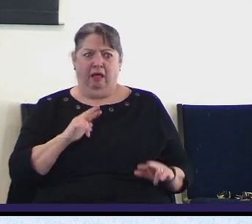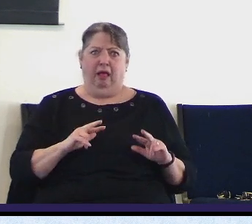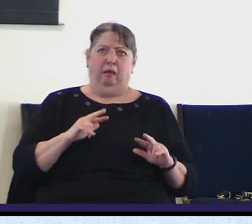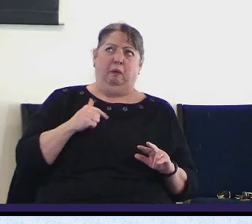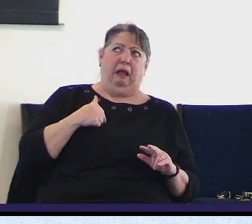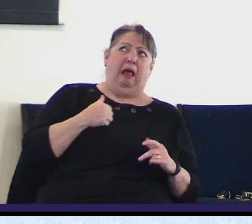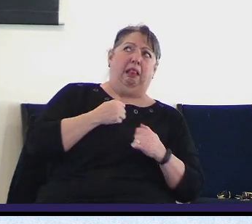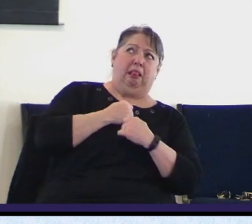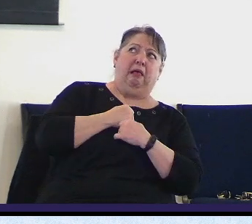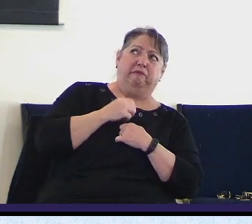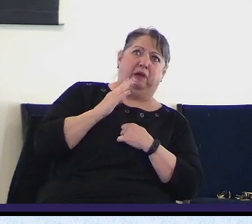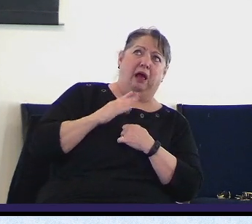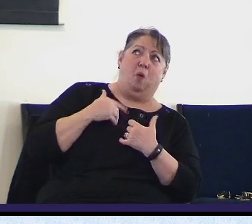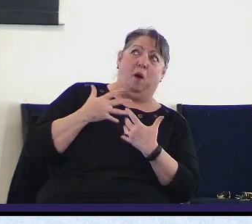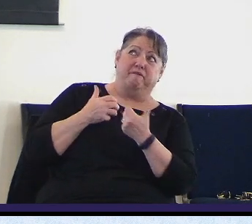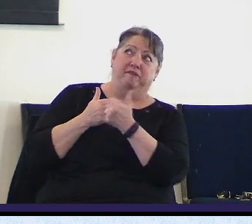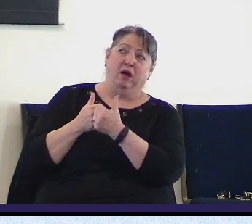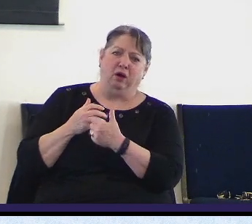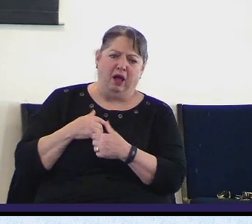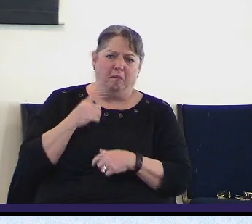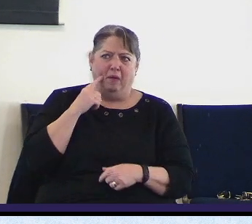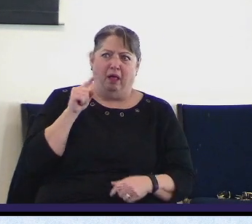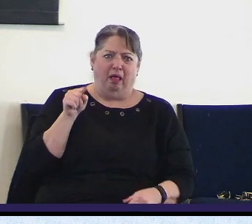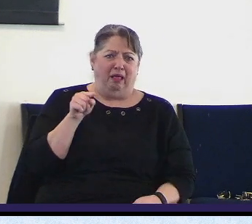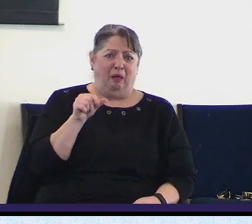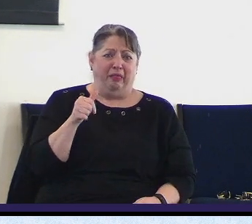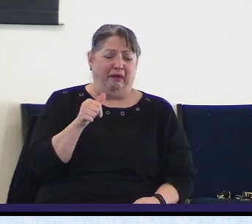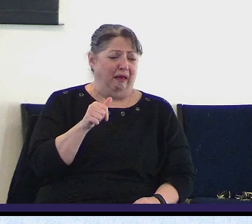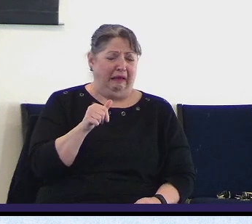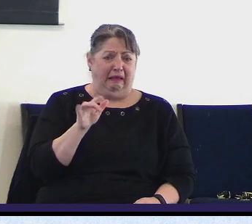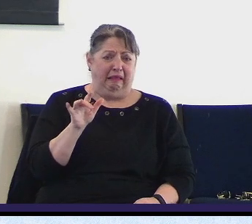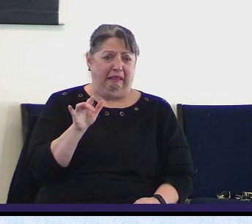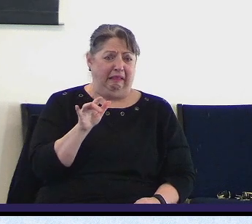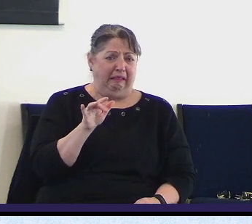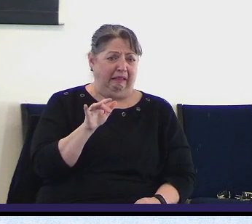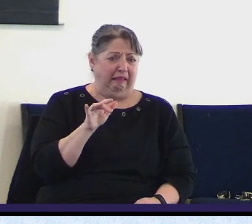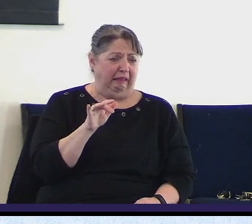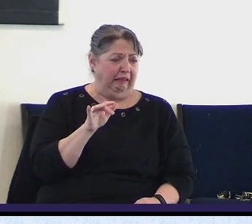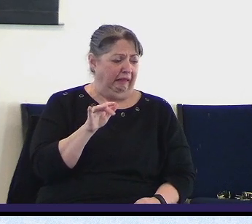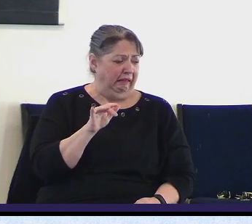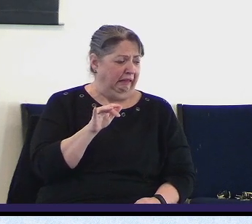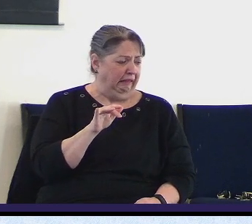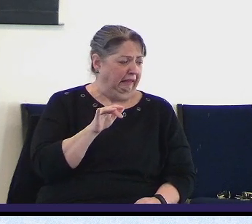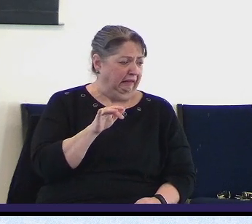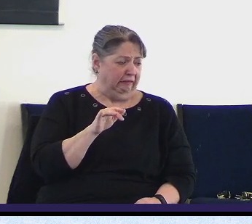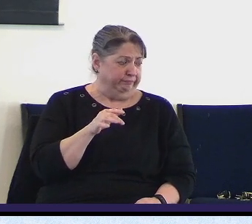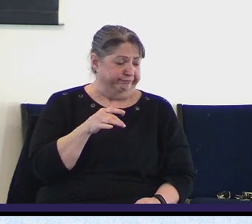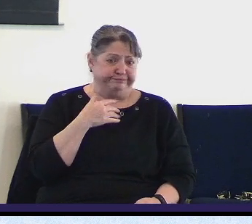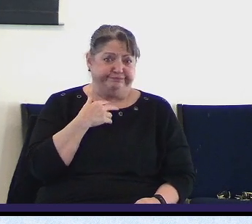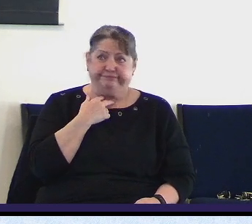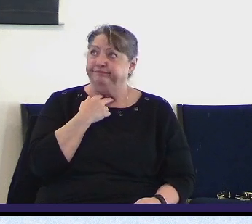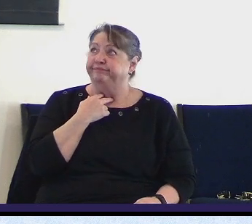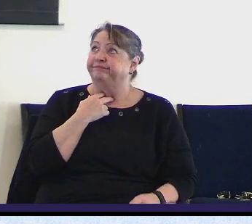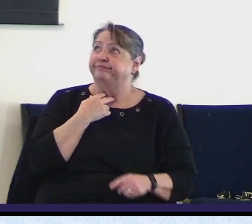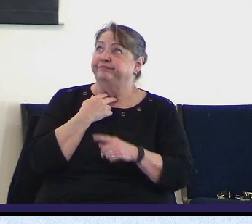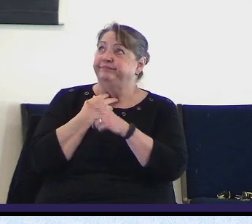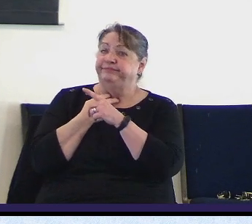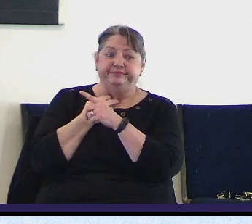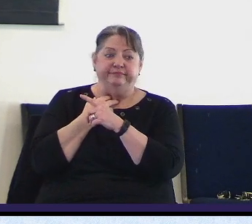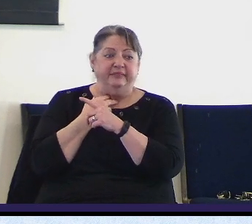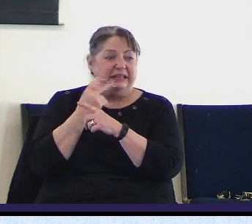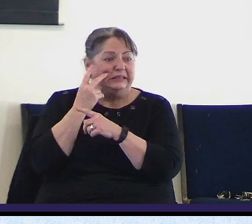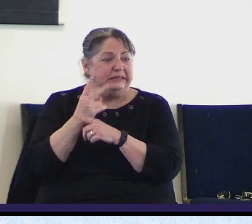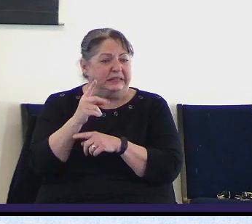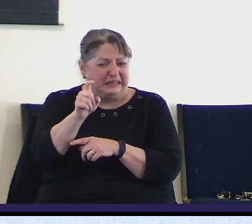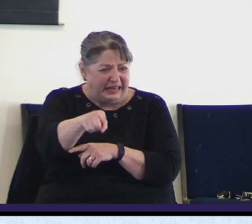made him worried. It made him, but nonetheless, he was concerned. He saw the need. Listen to some other translations